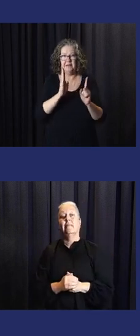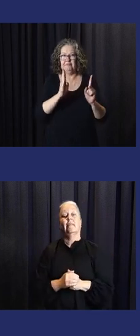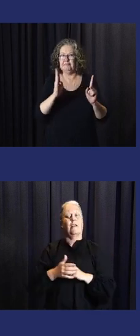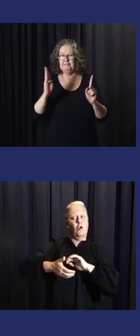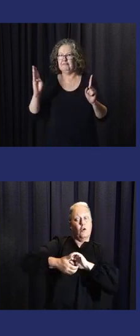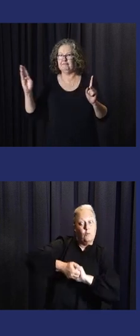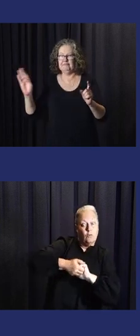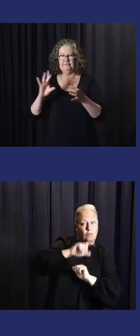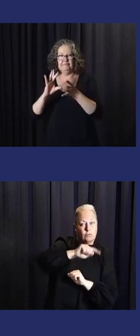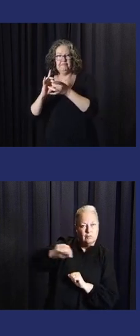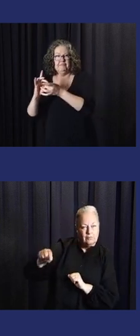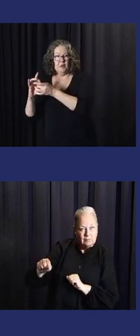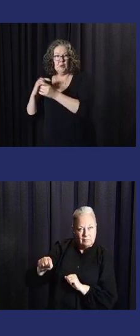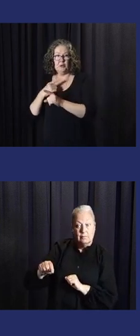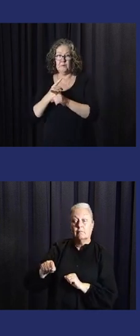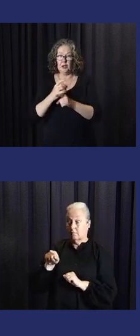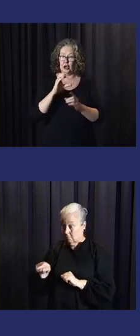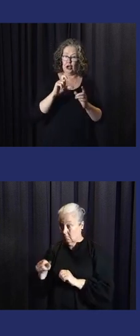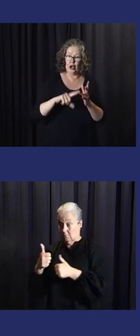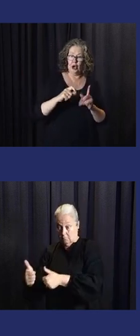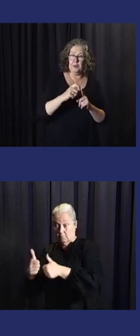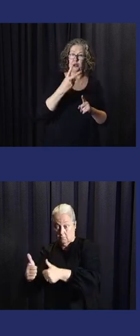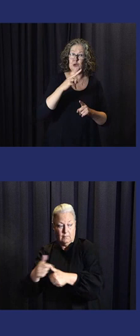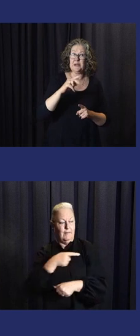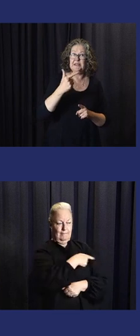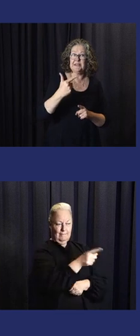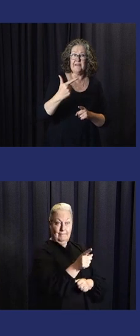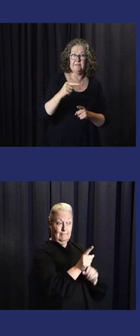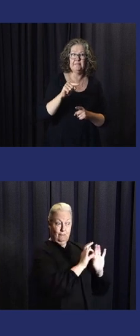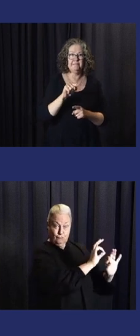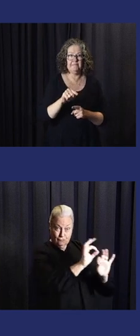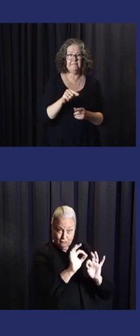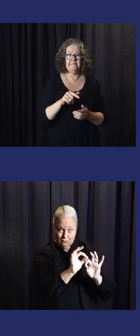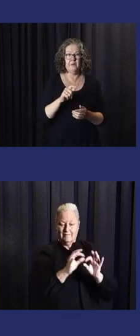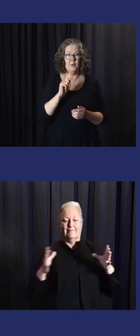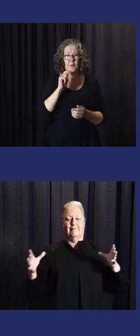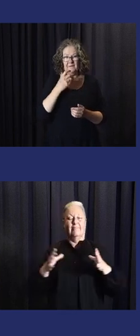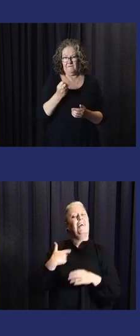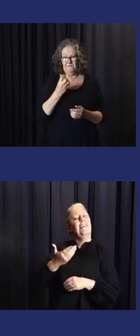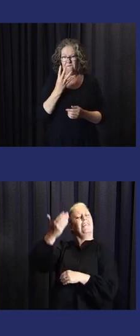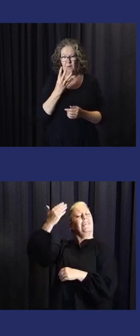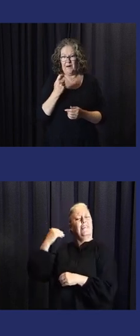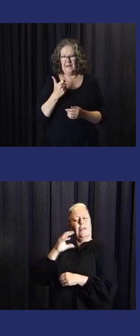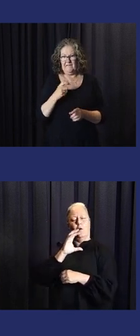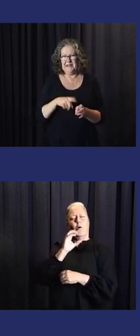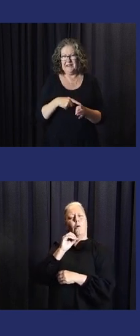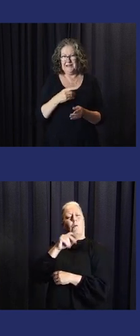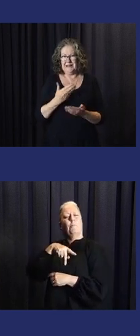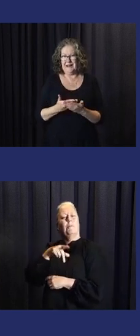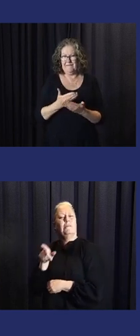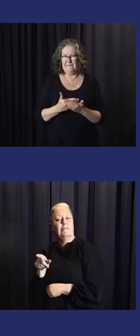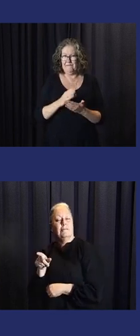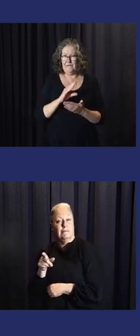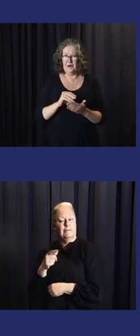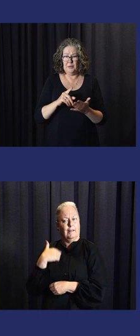for our plan of action going forward with partners, and then everything that goes from then onwards. And we talk about COP27,